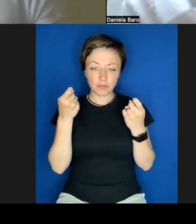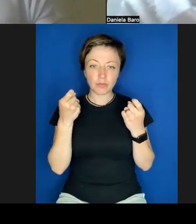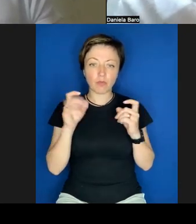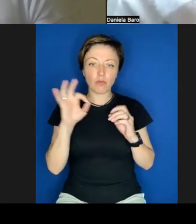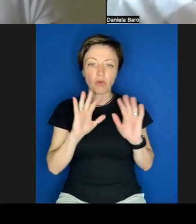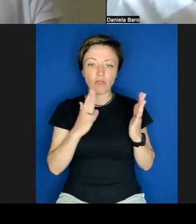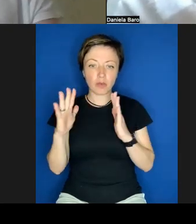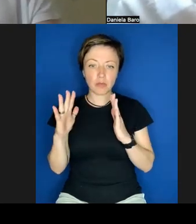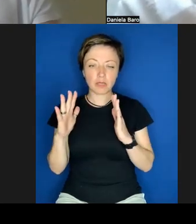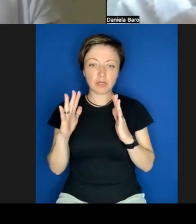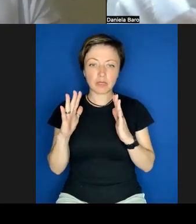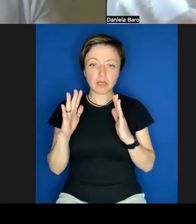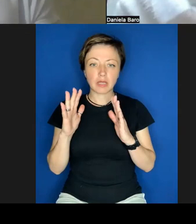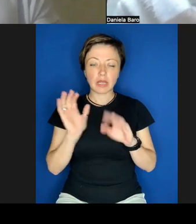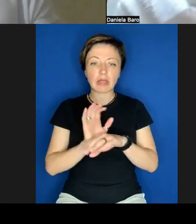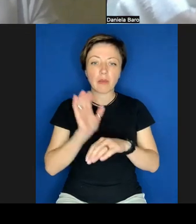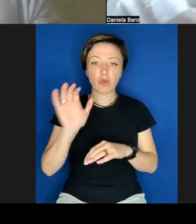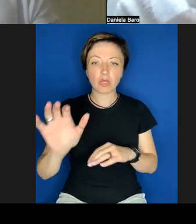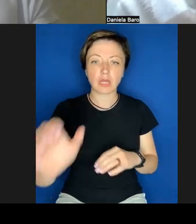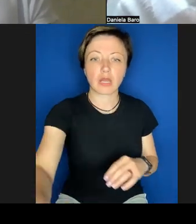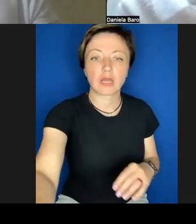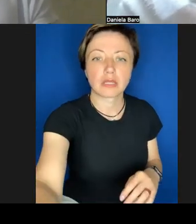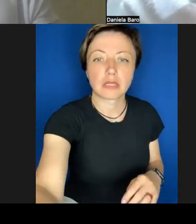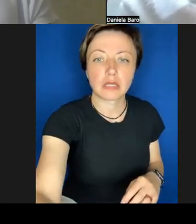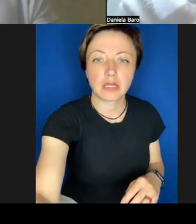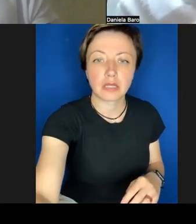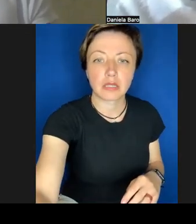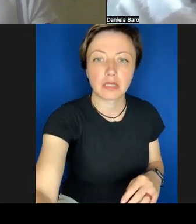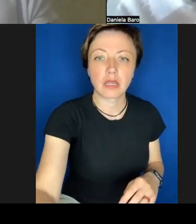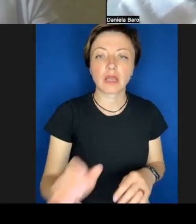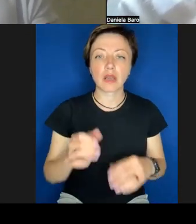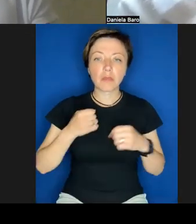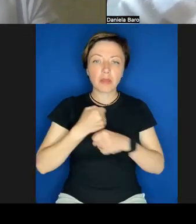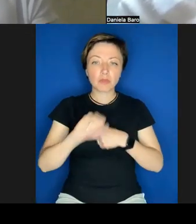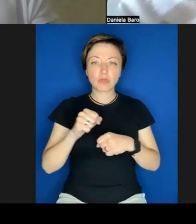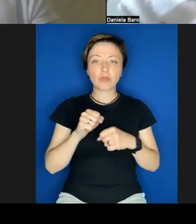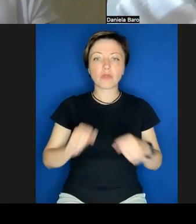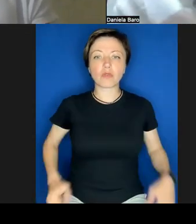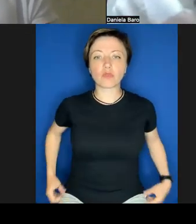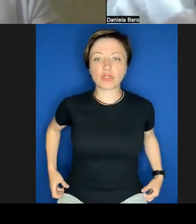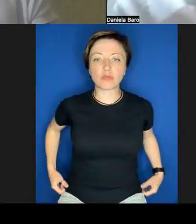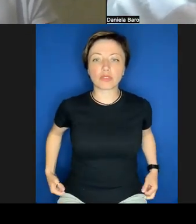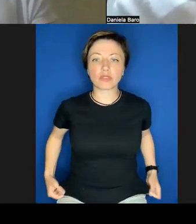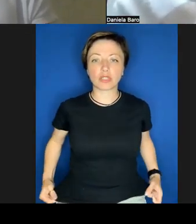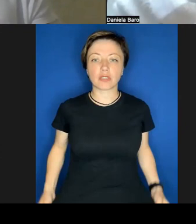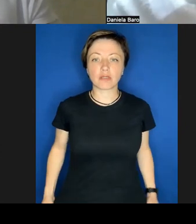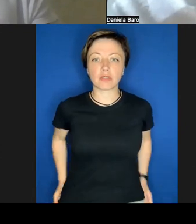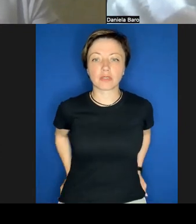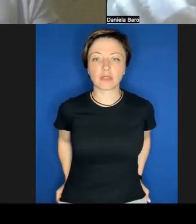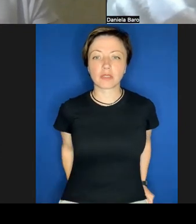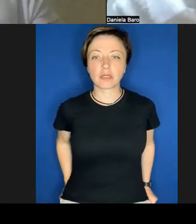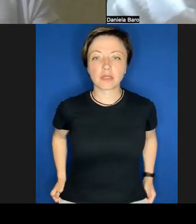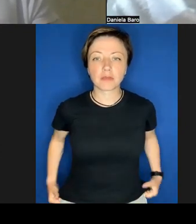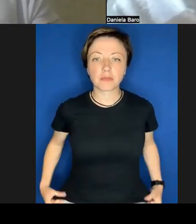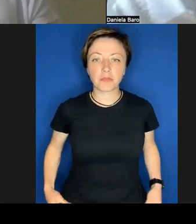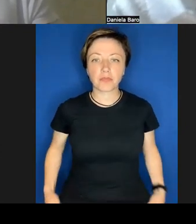of children that Halina has my contact, you can contact me if you wish. All